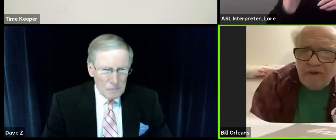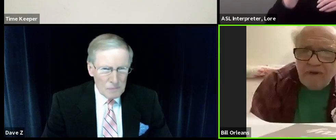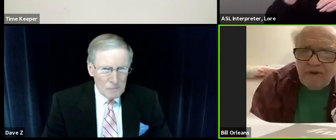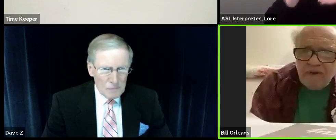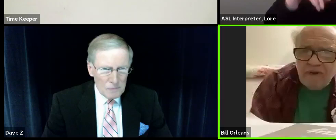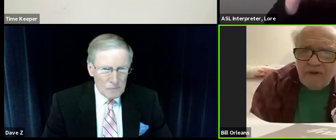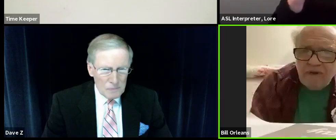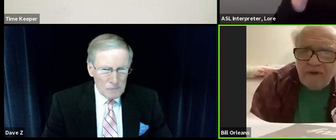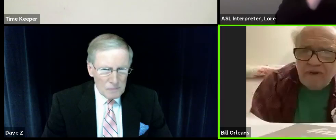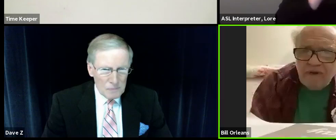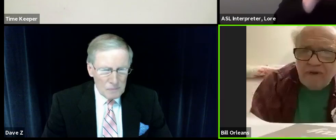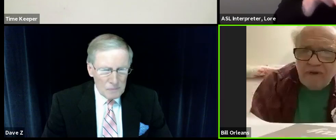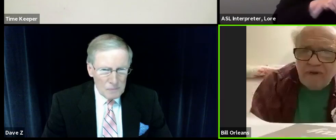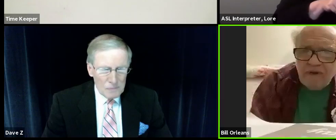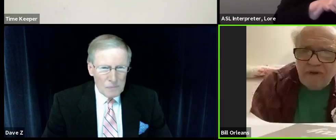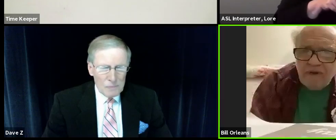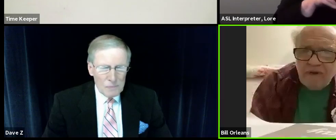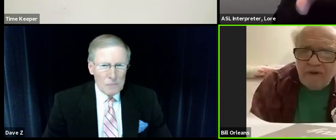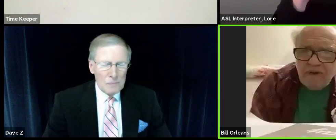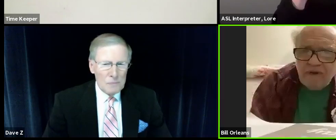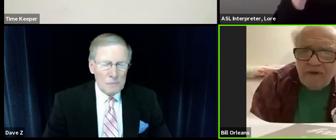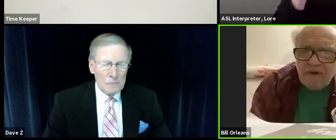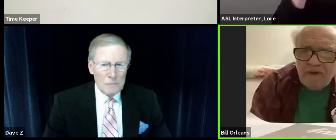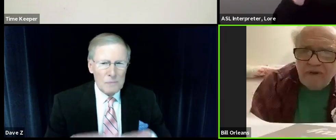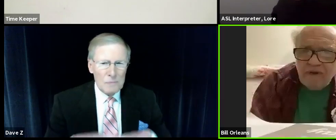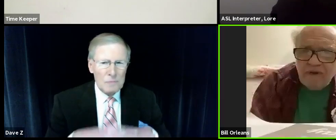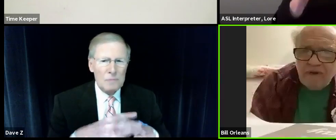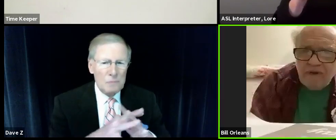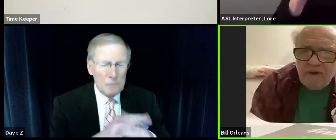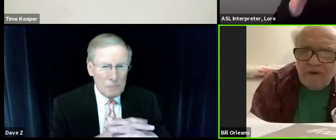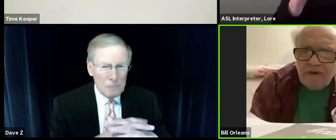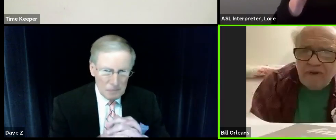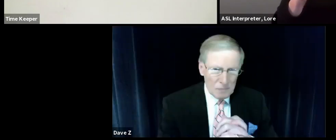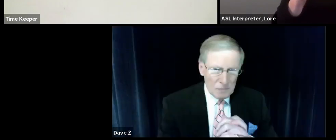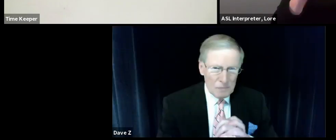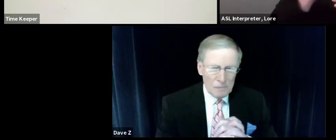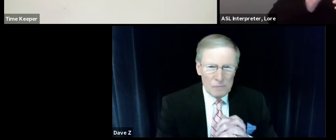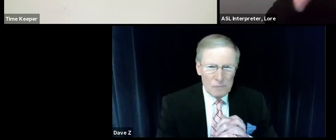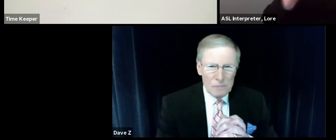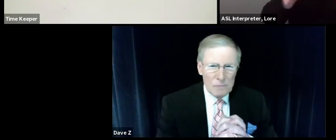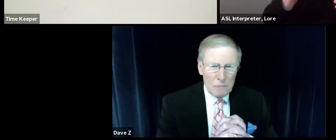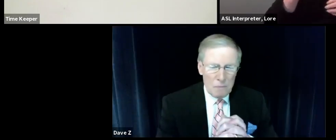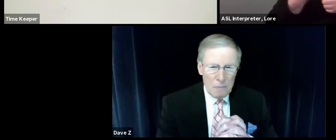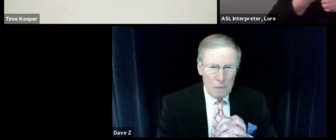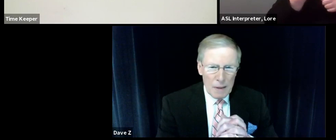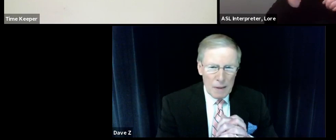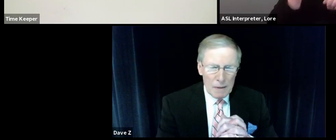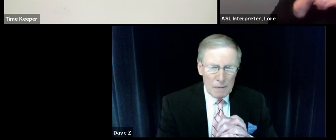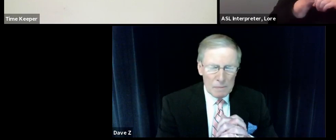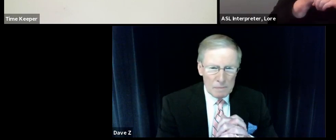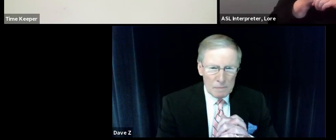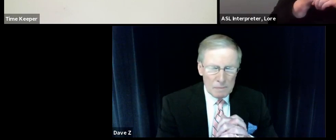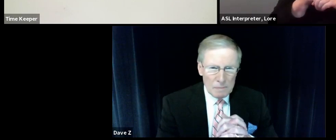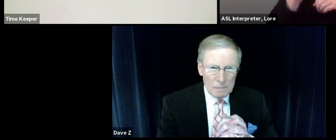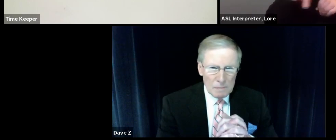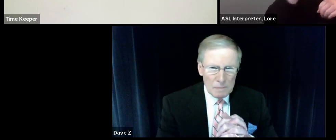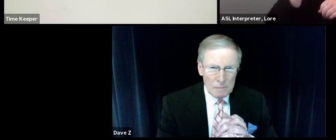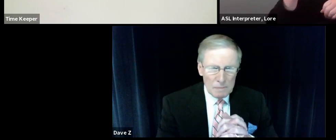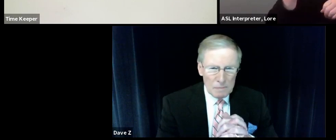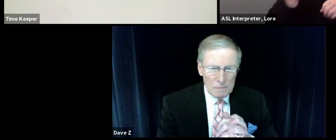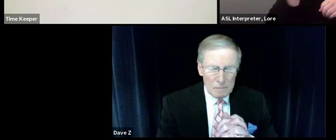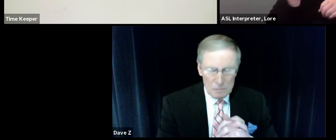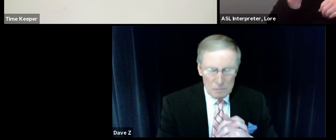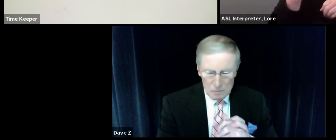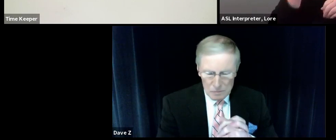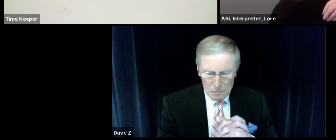policy or any one or more policy decisions council has made, they have a disdain for